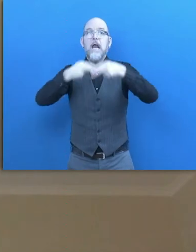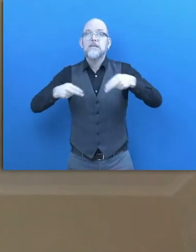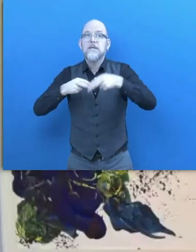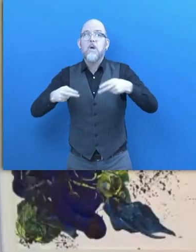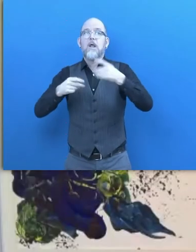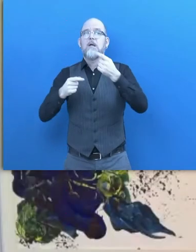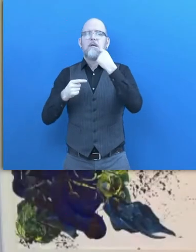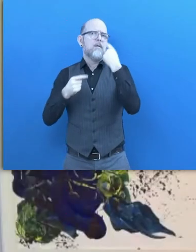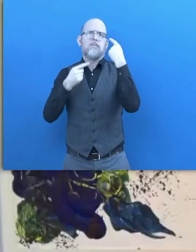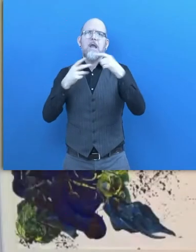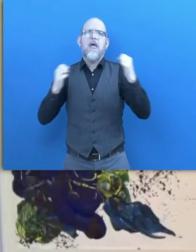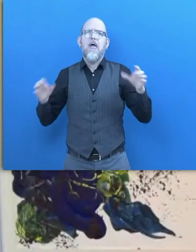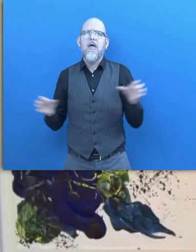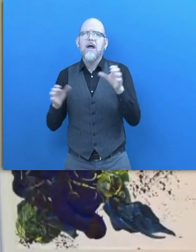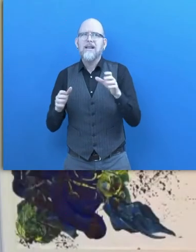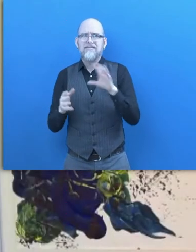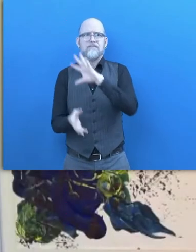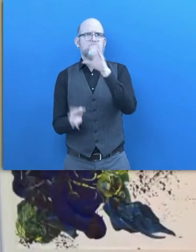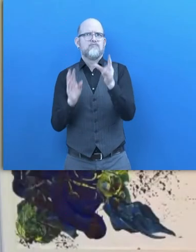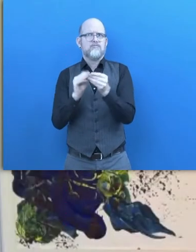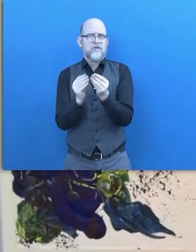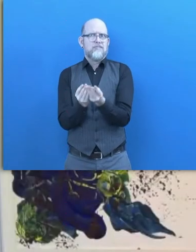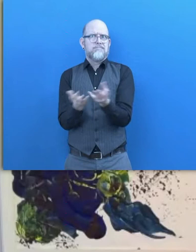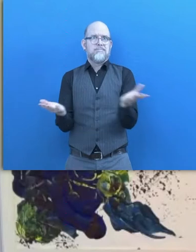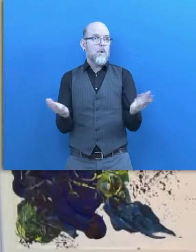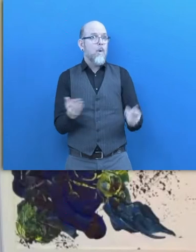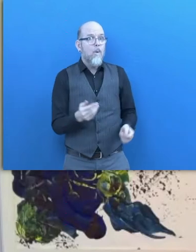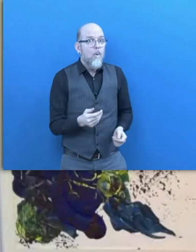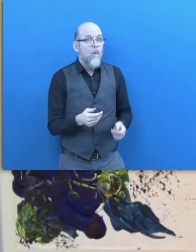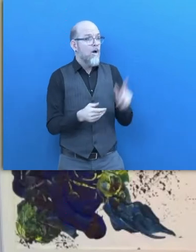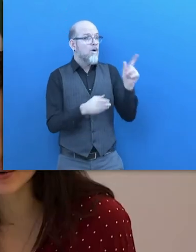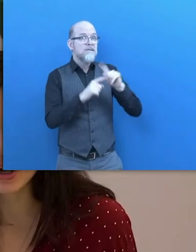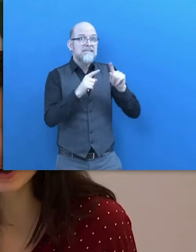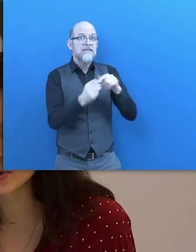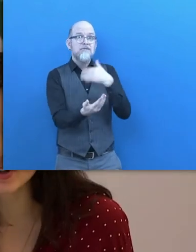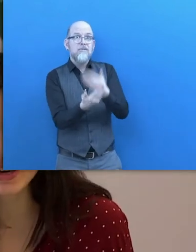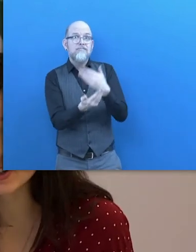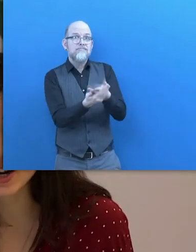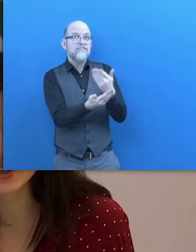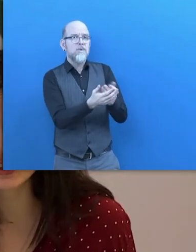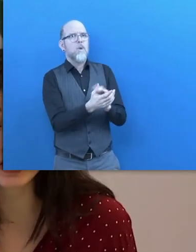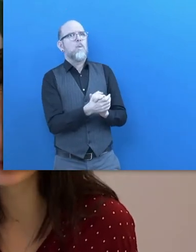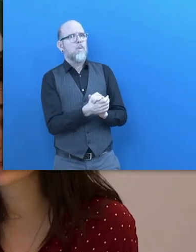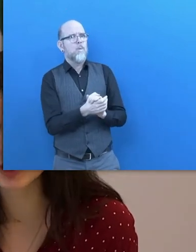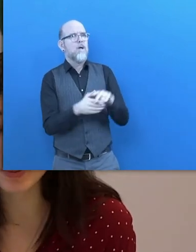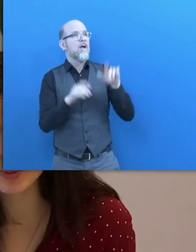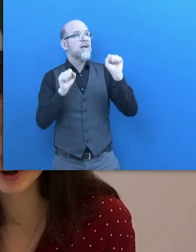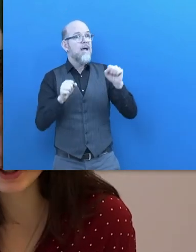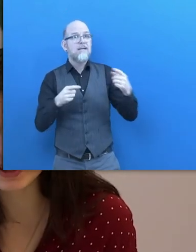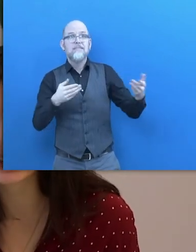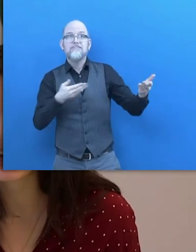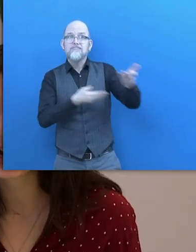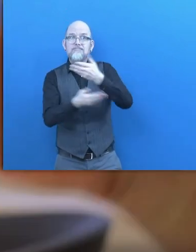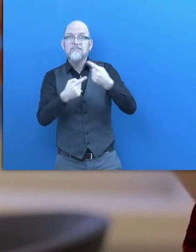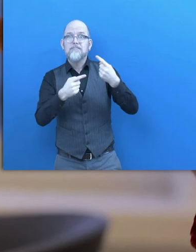activities. You've mentioned this wholesome approach. It's not only information, but also community exchange, job